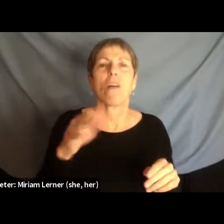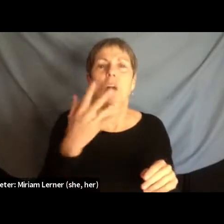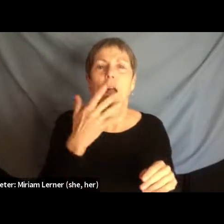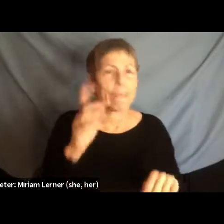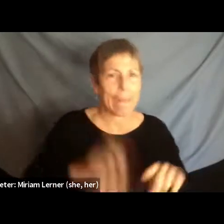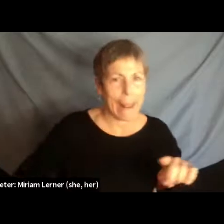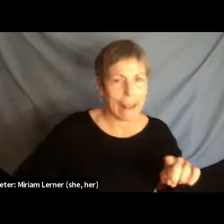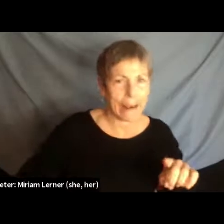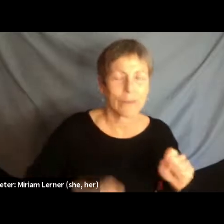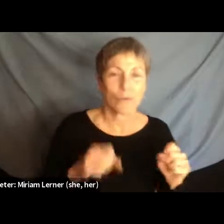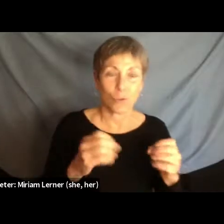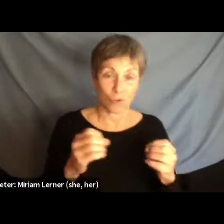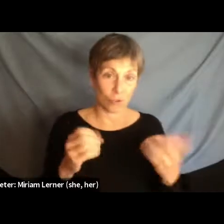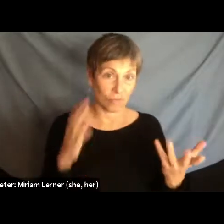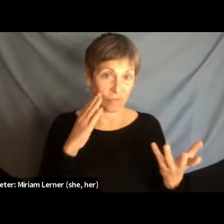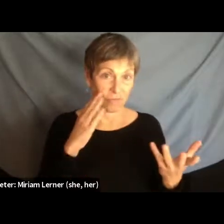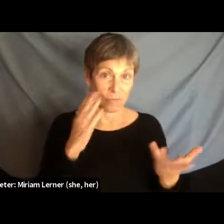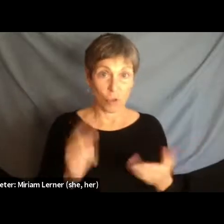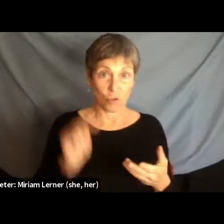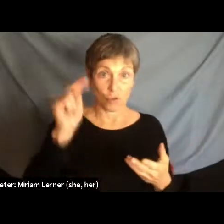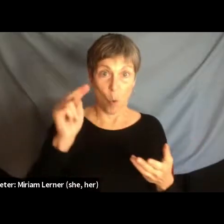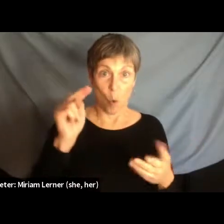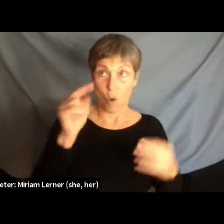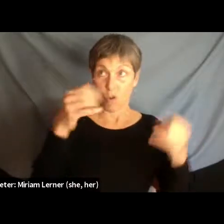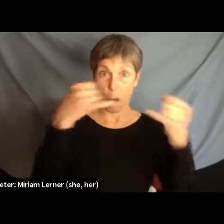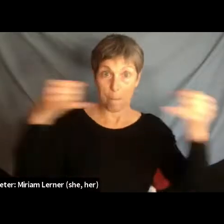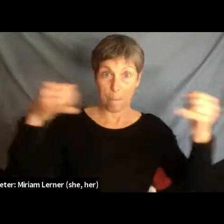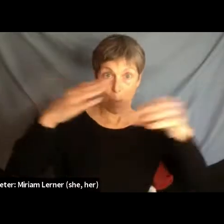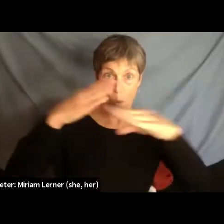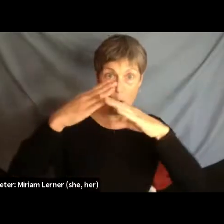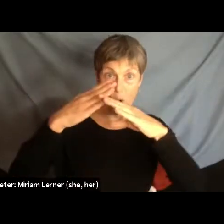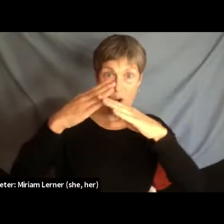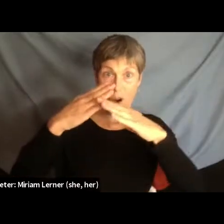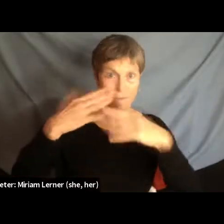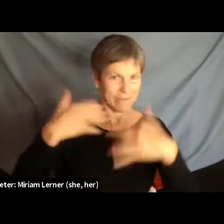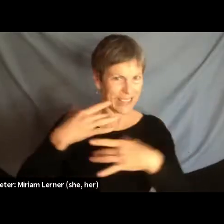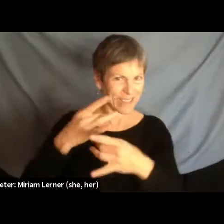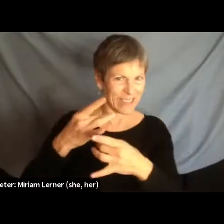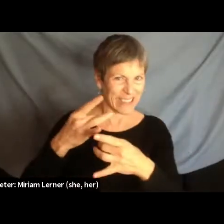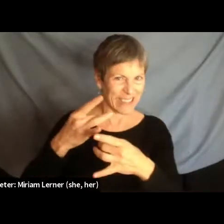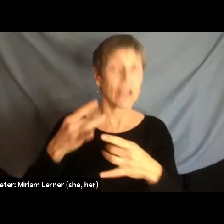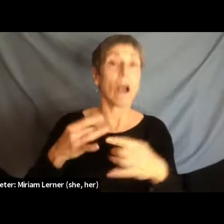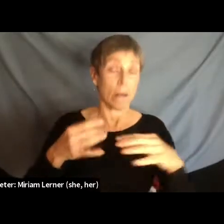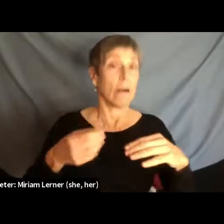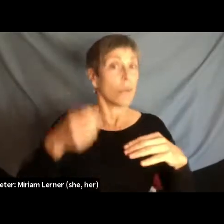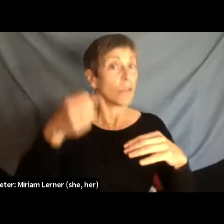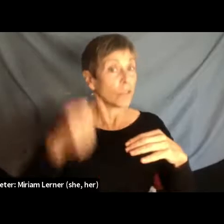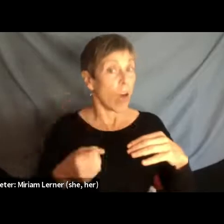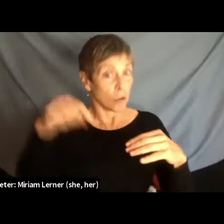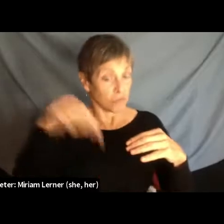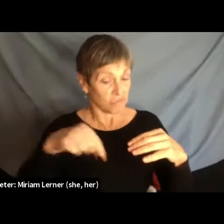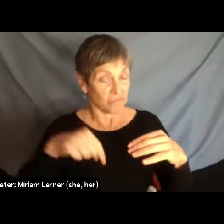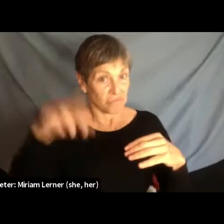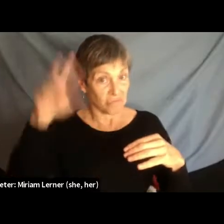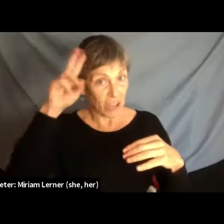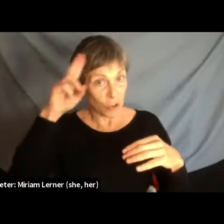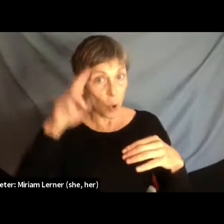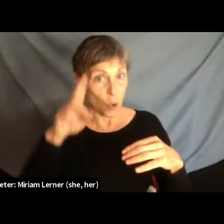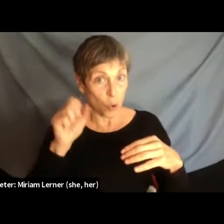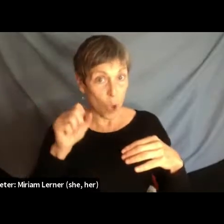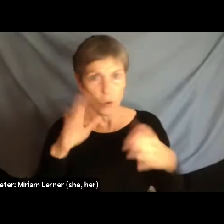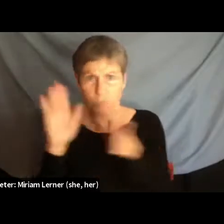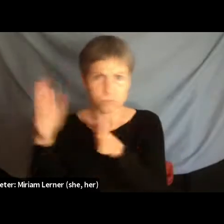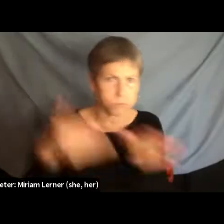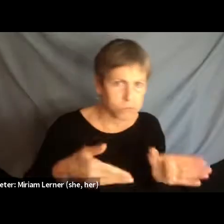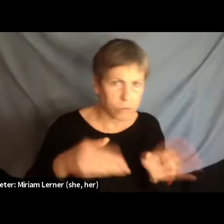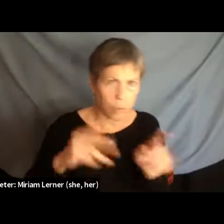that a bunch of us have done at the northern border is that even though the southern border has, understandably, garnered a lot of